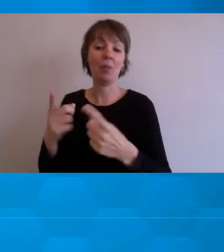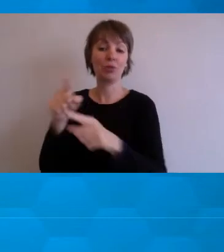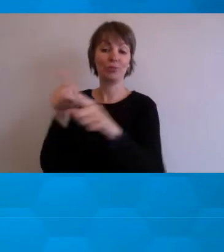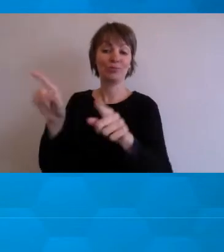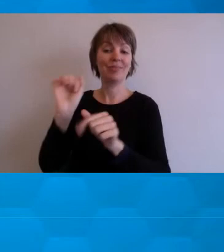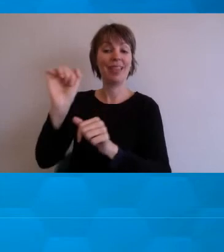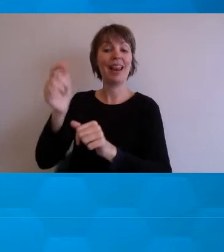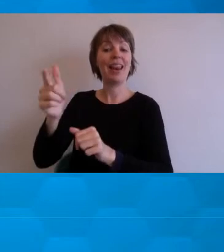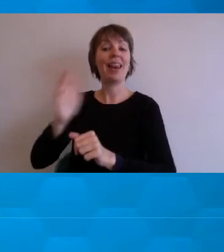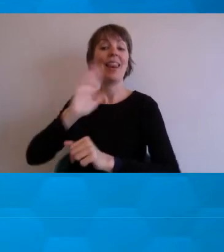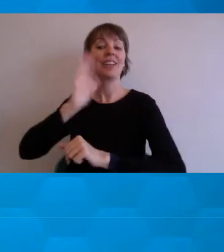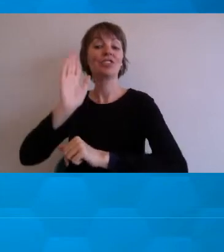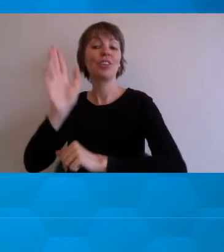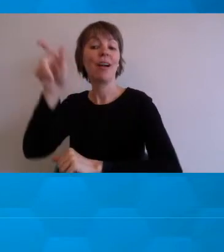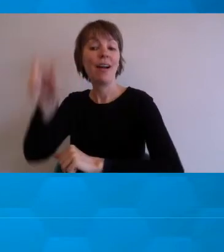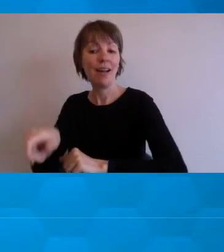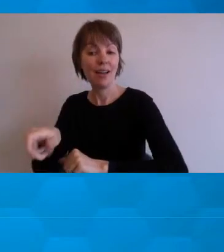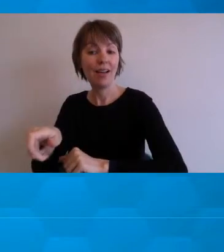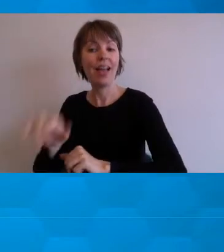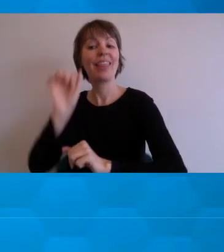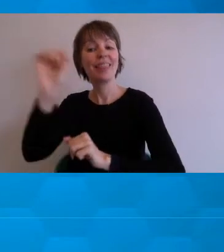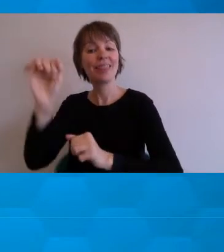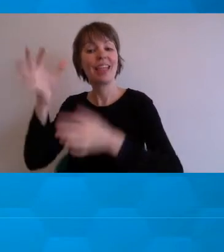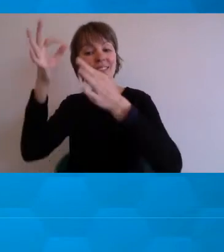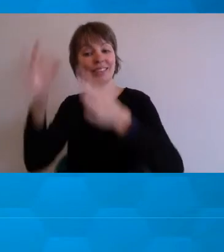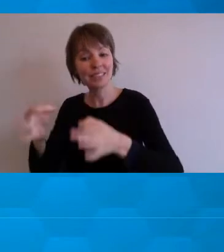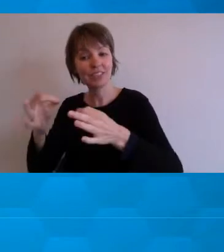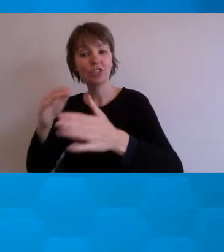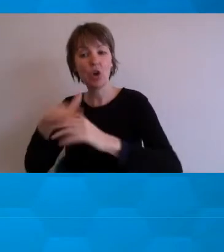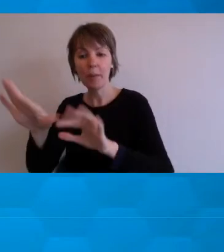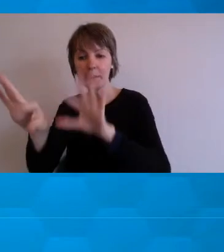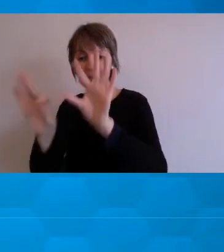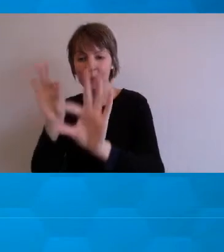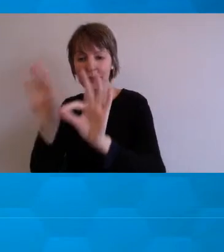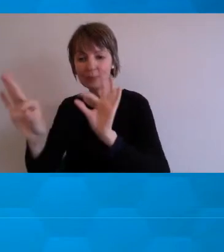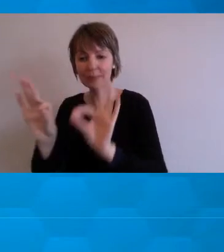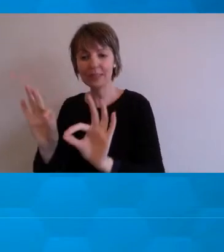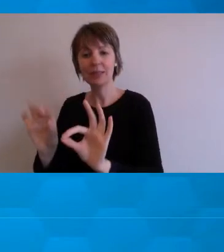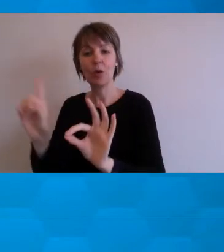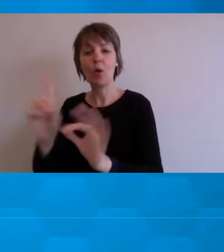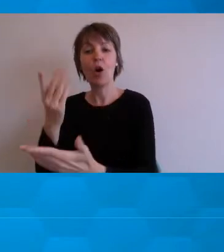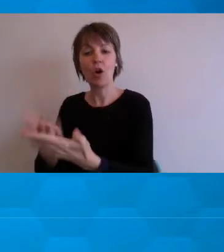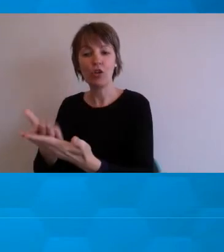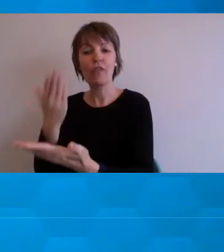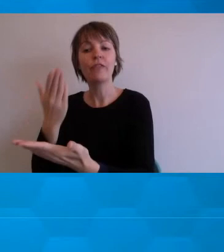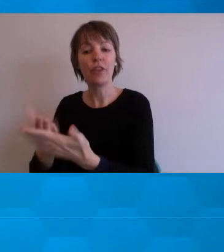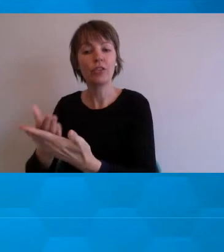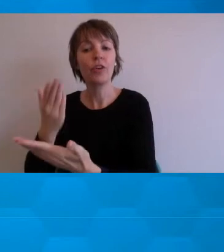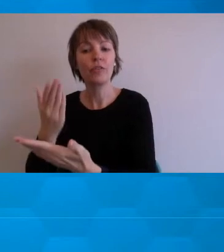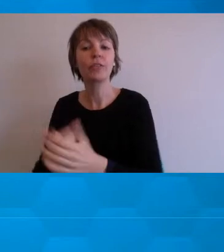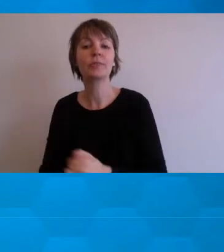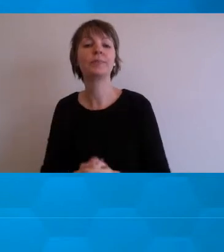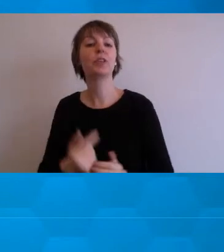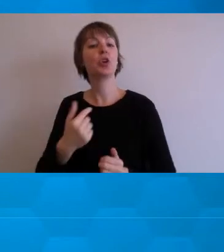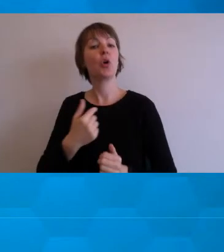about online assessment and I've chosen 10 really easy things that can be done to help accessibility.